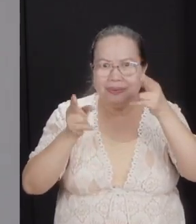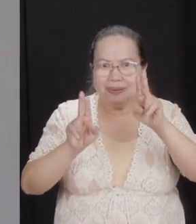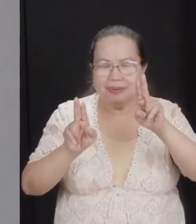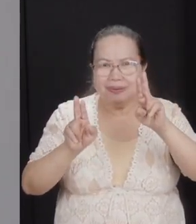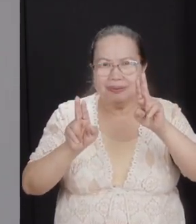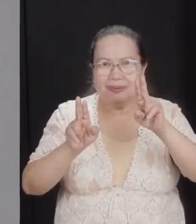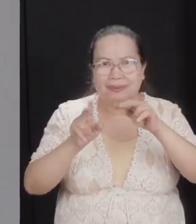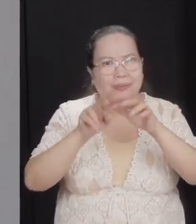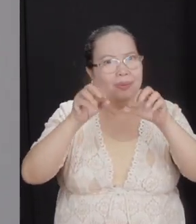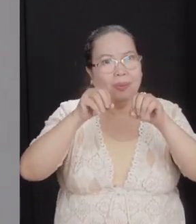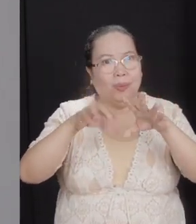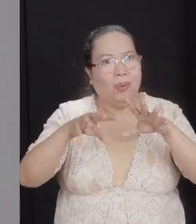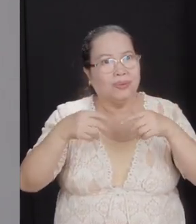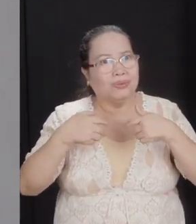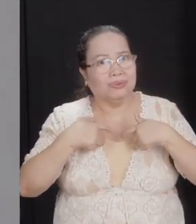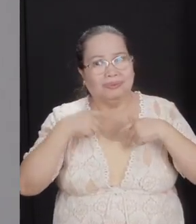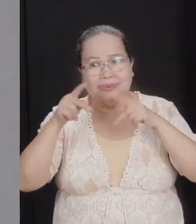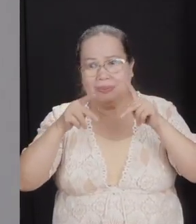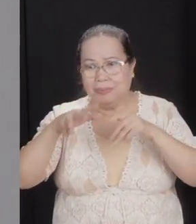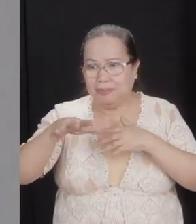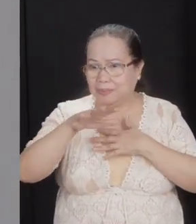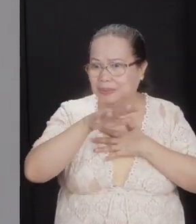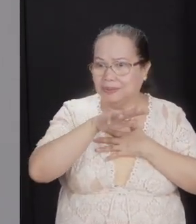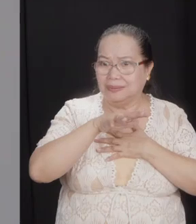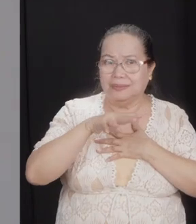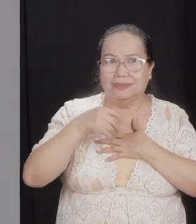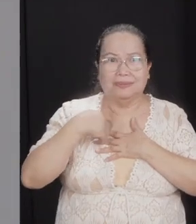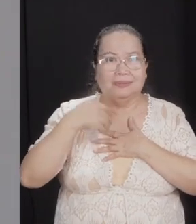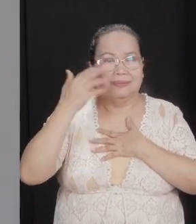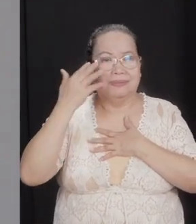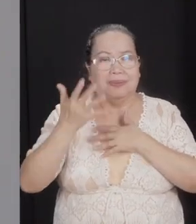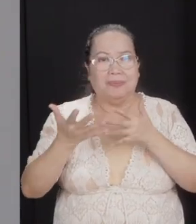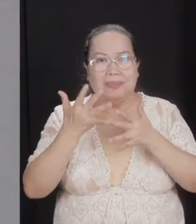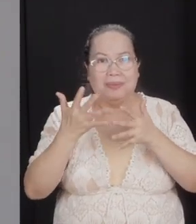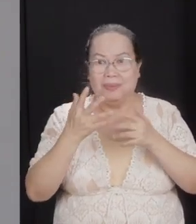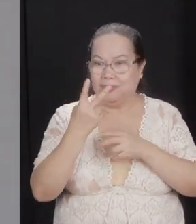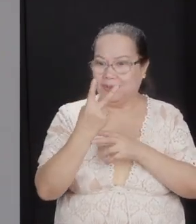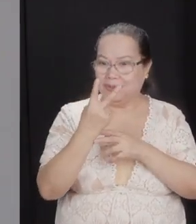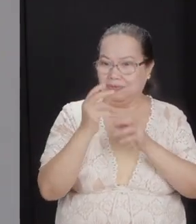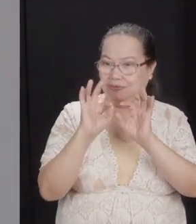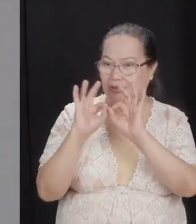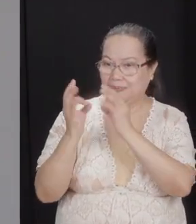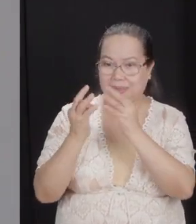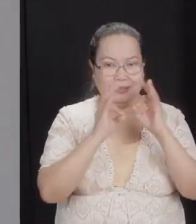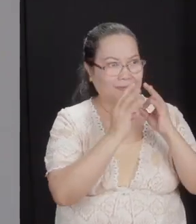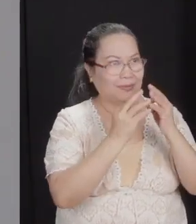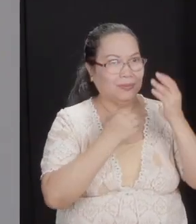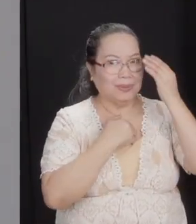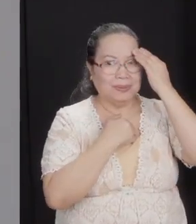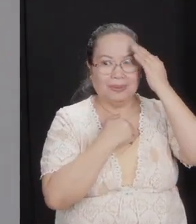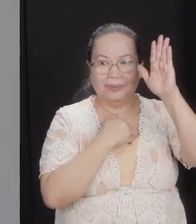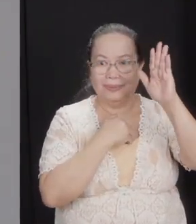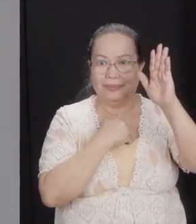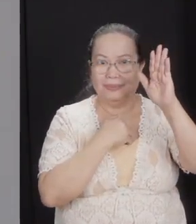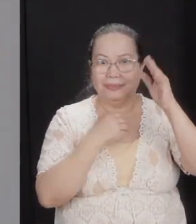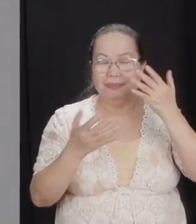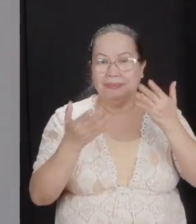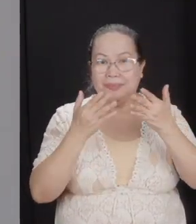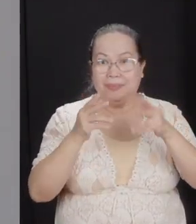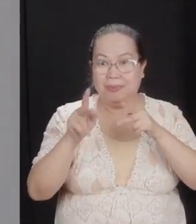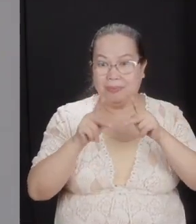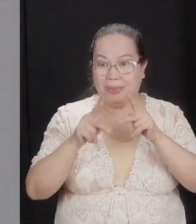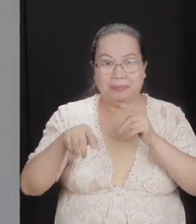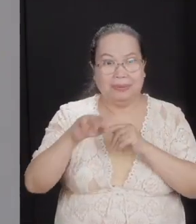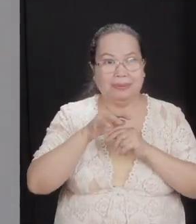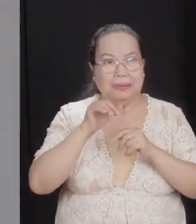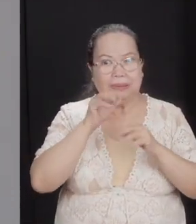it's lost in the crowd. We don't know who's... There might be two families fighting here. We don't even know. There might be people who